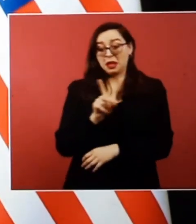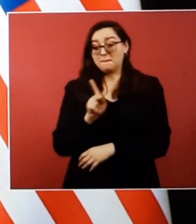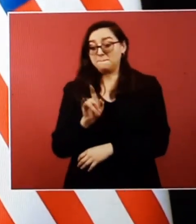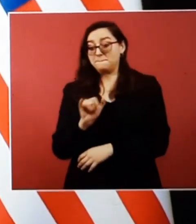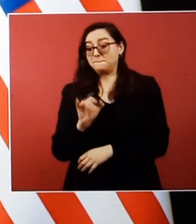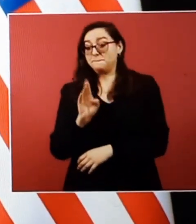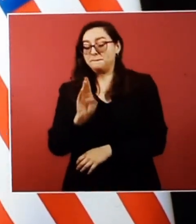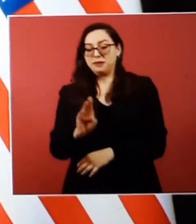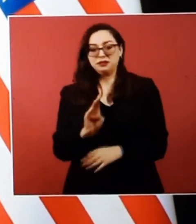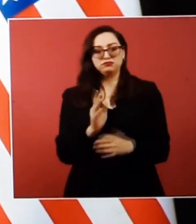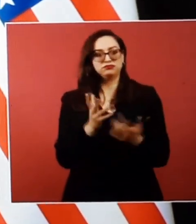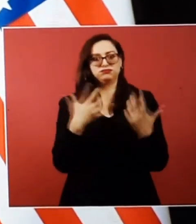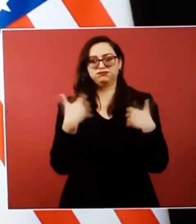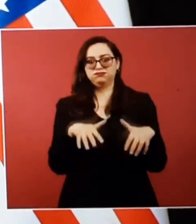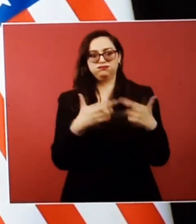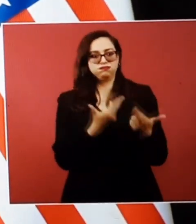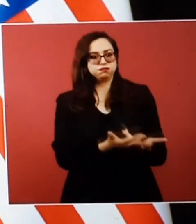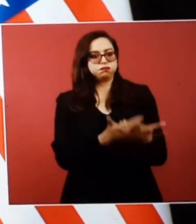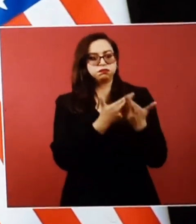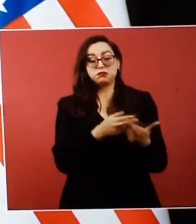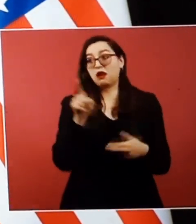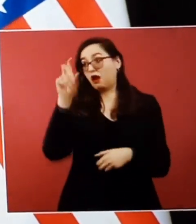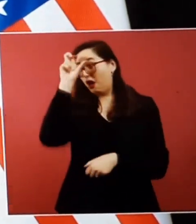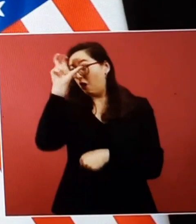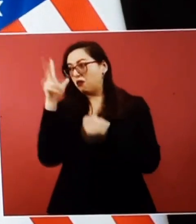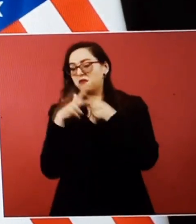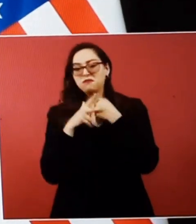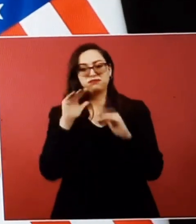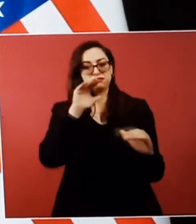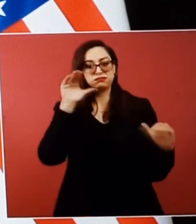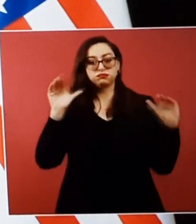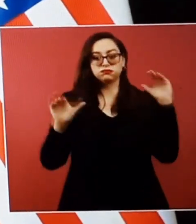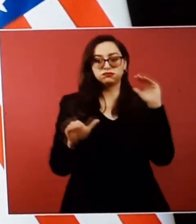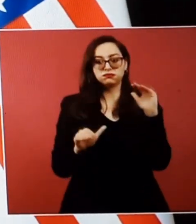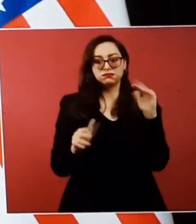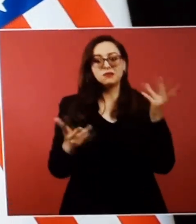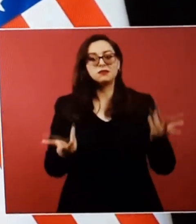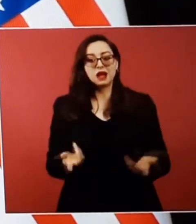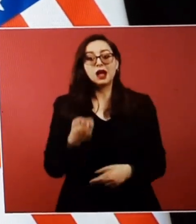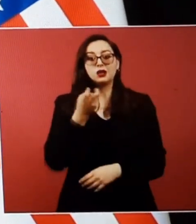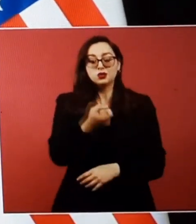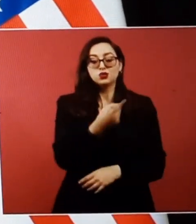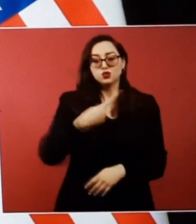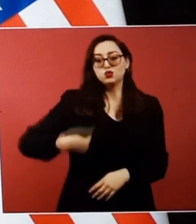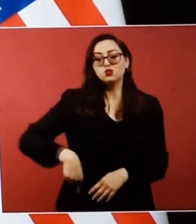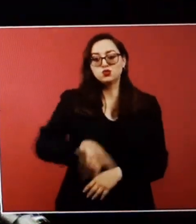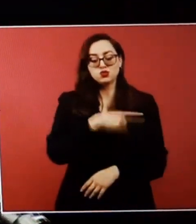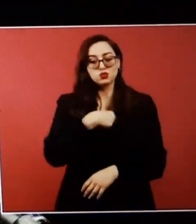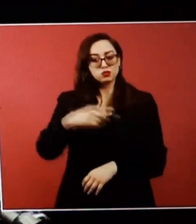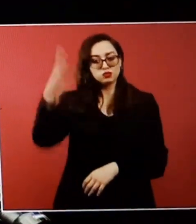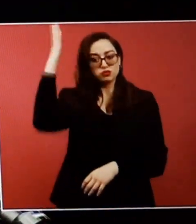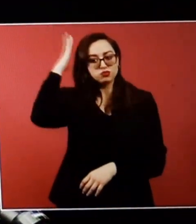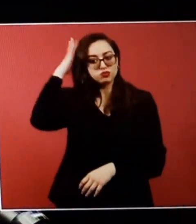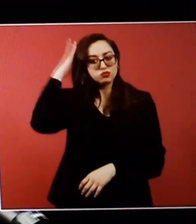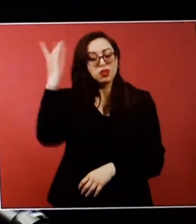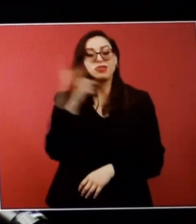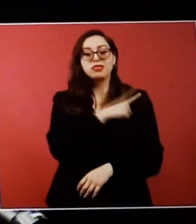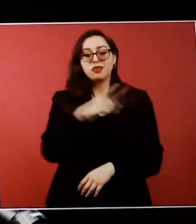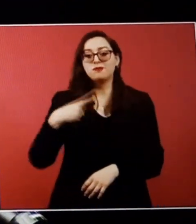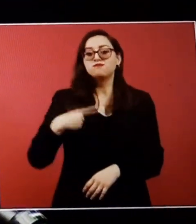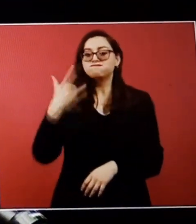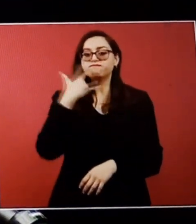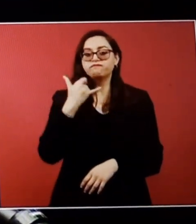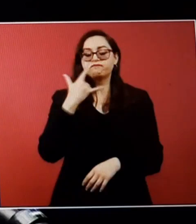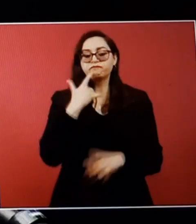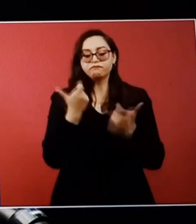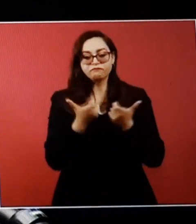as leaders, we are all dedicated to driving economic growth that supports the middle class and those